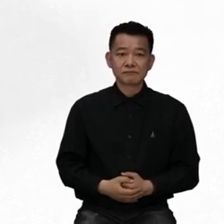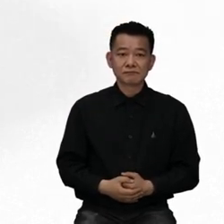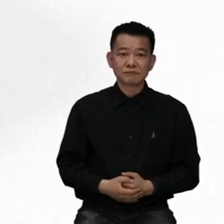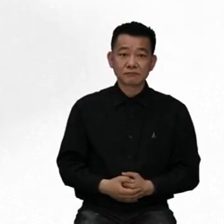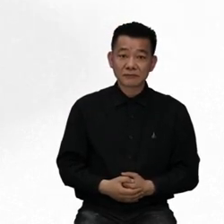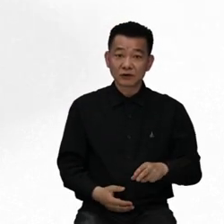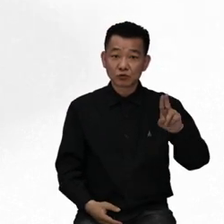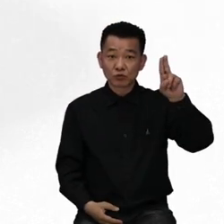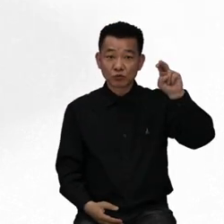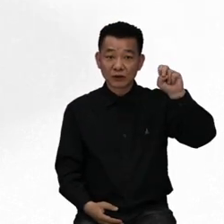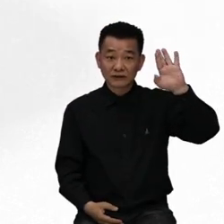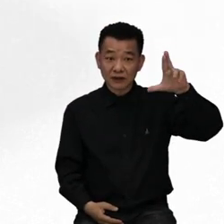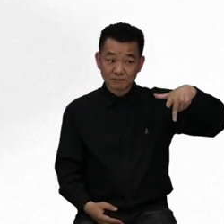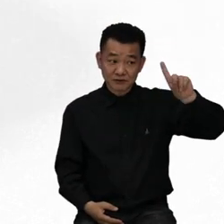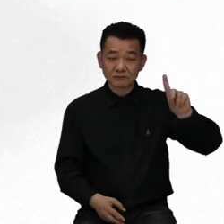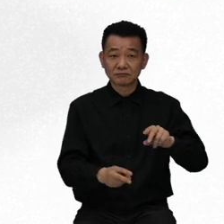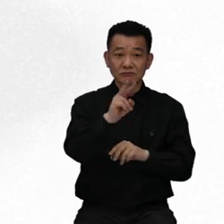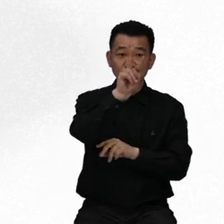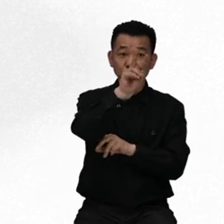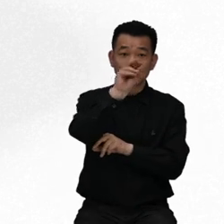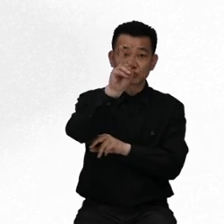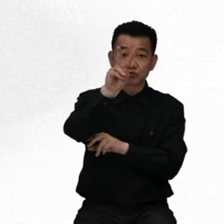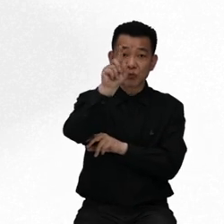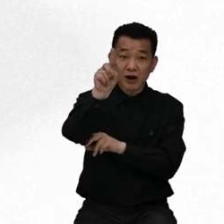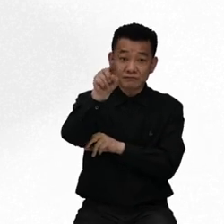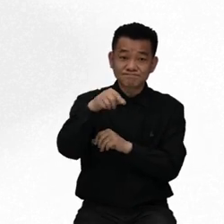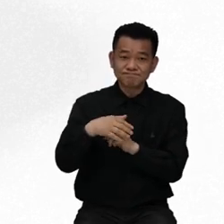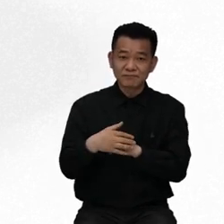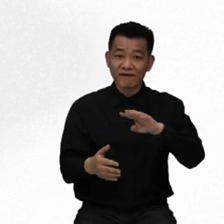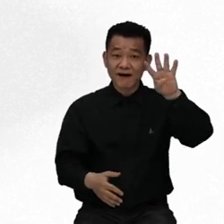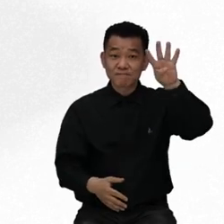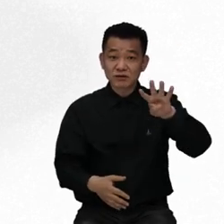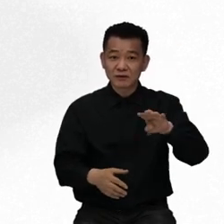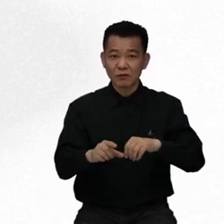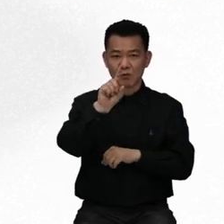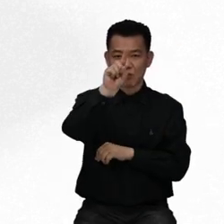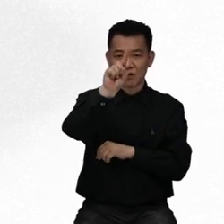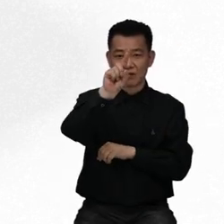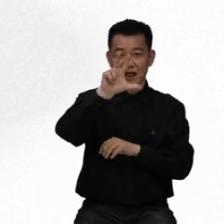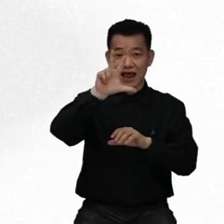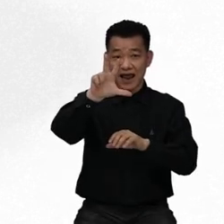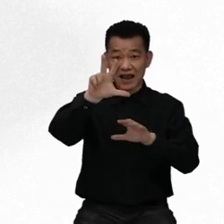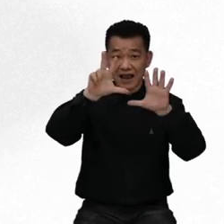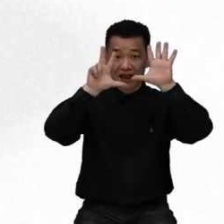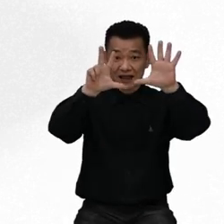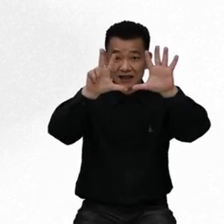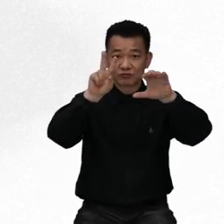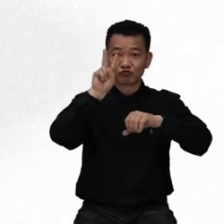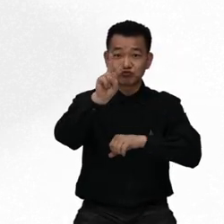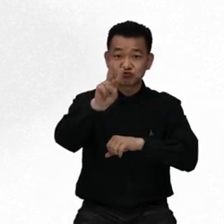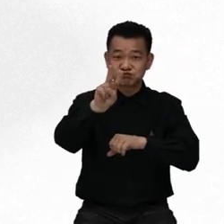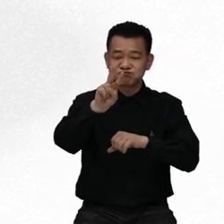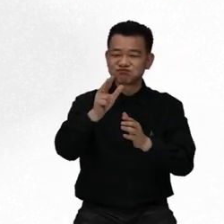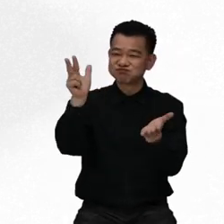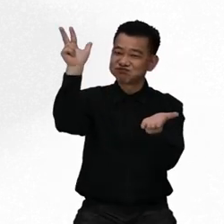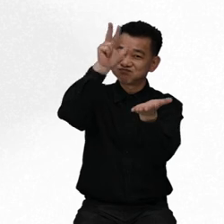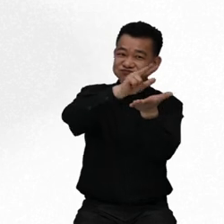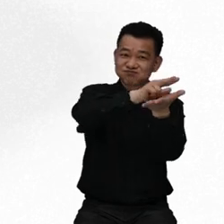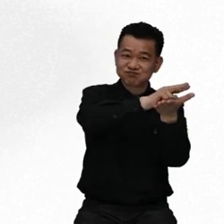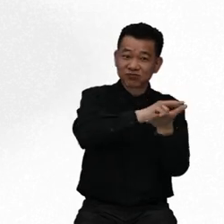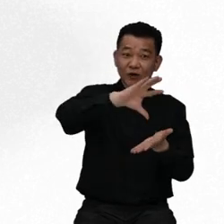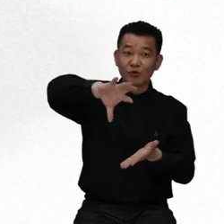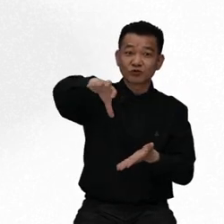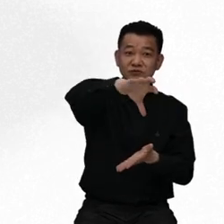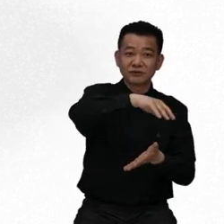As of April 2021, the UN Convention on the Rights of Persons with Disabilities is currently ratified